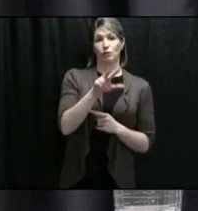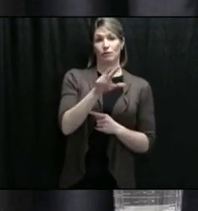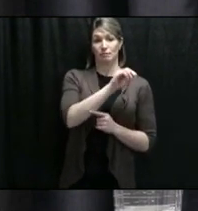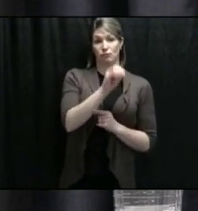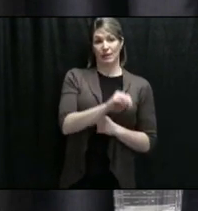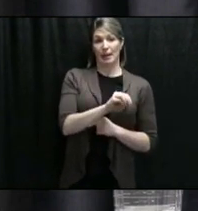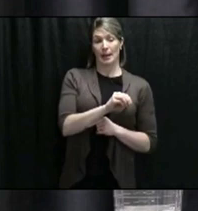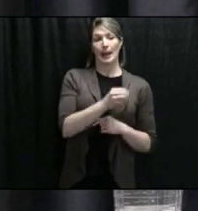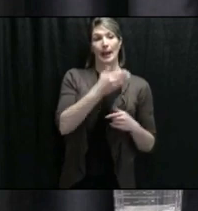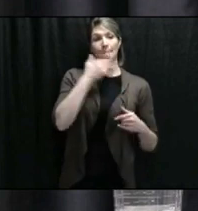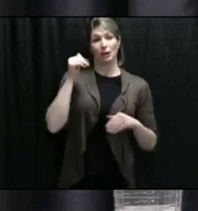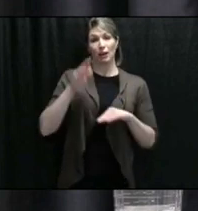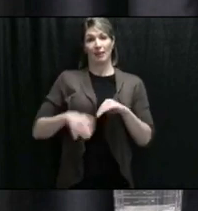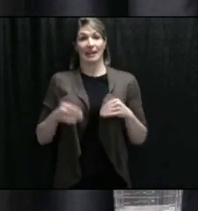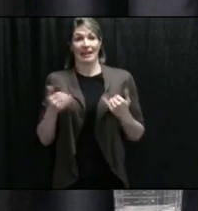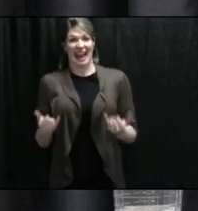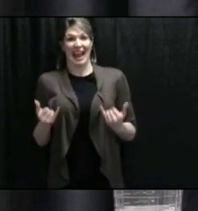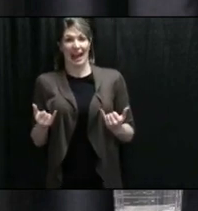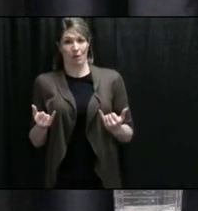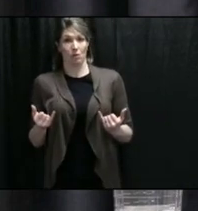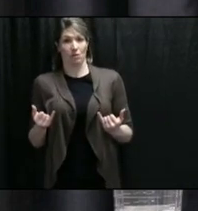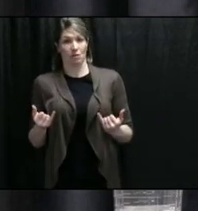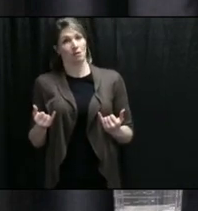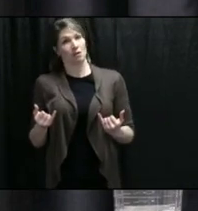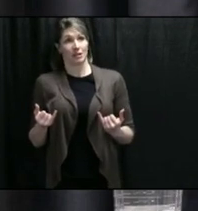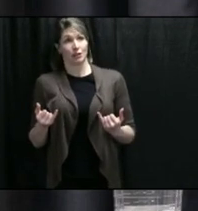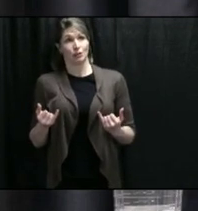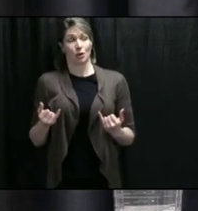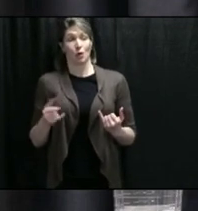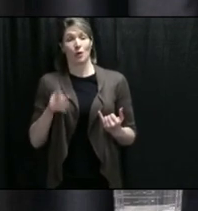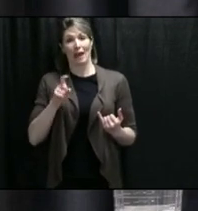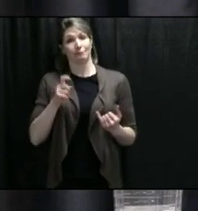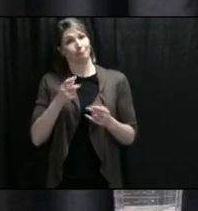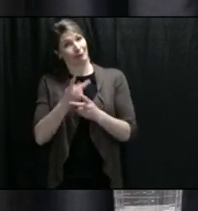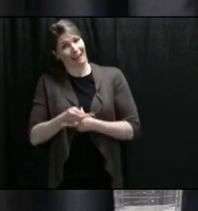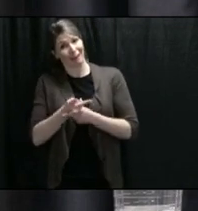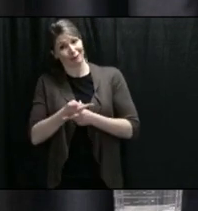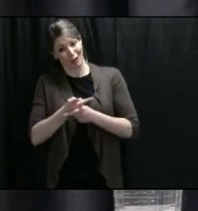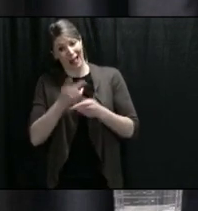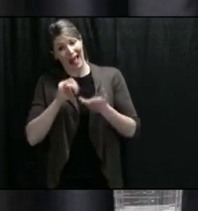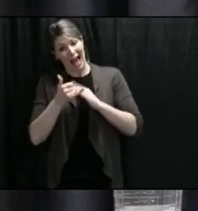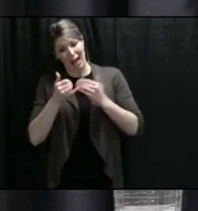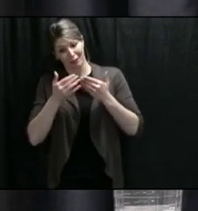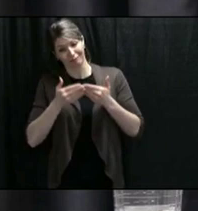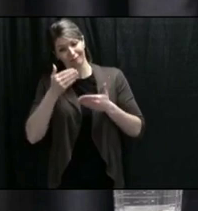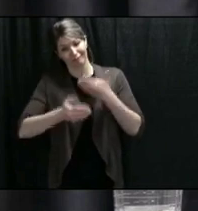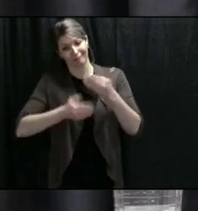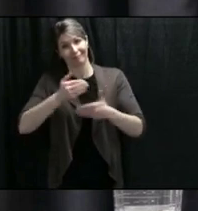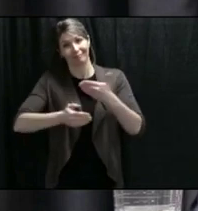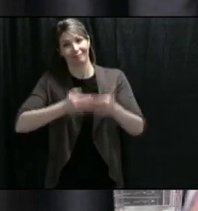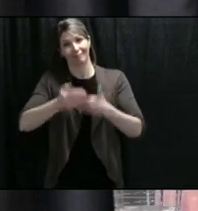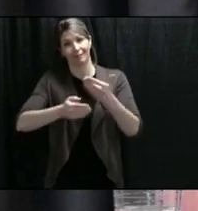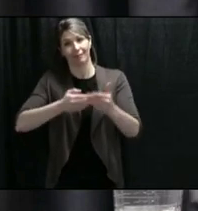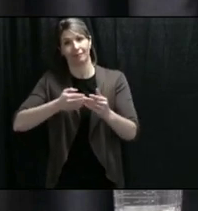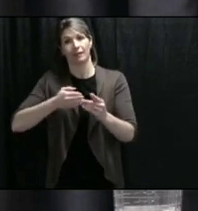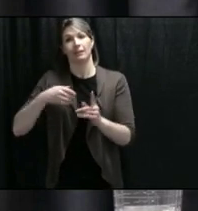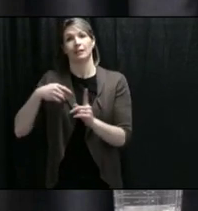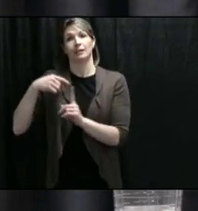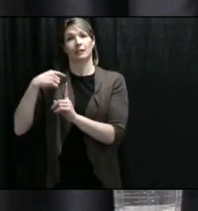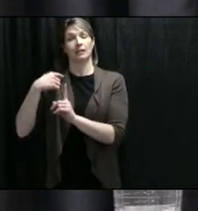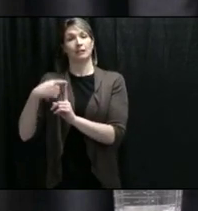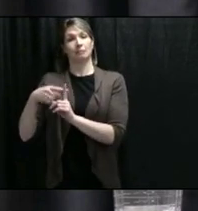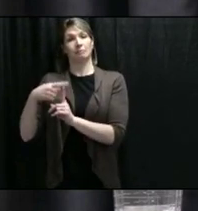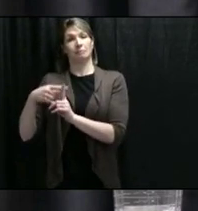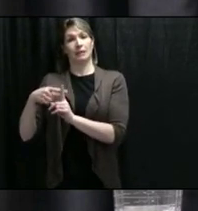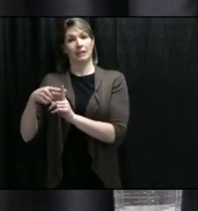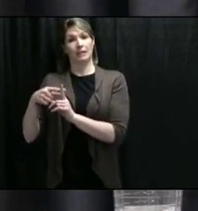today, there's a peak, but then there's kind of a wiggly worm-like tail at the end on that right-hand side as it comes and goes over